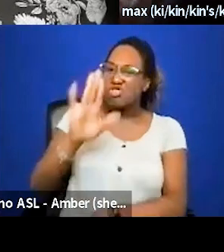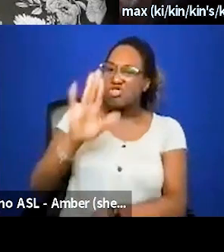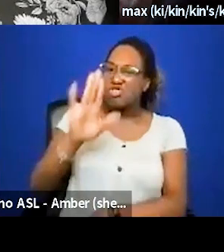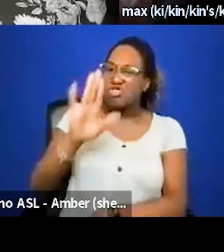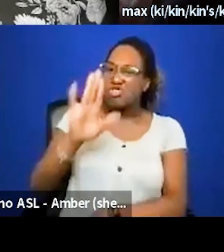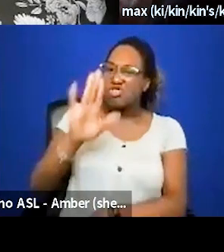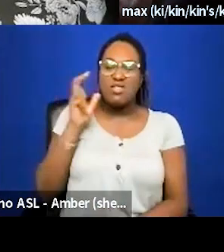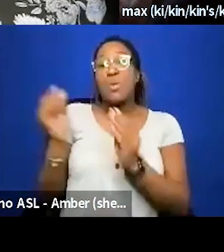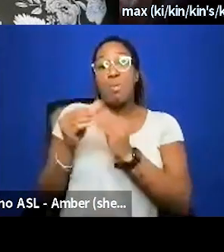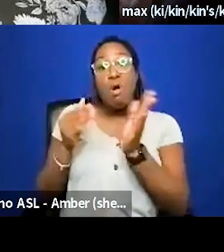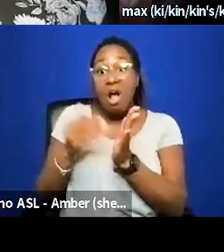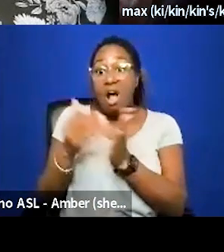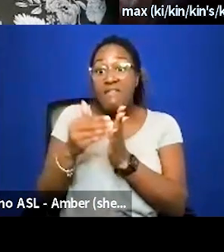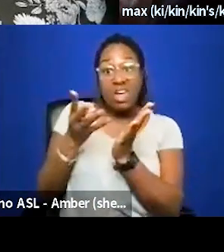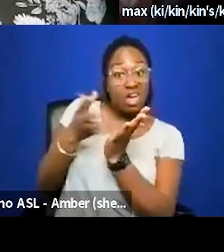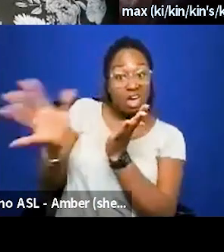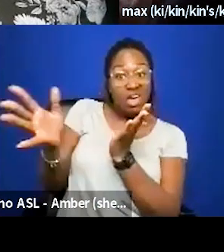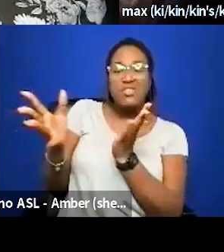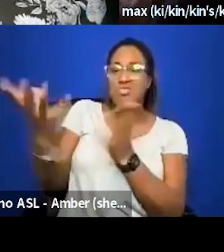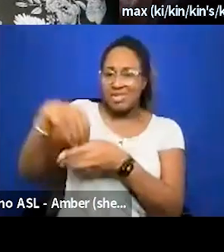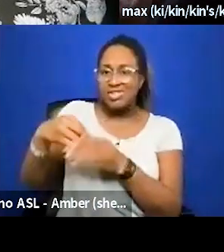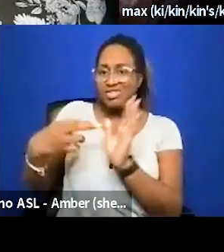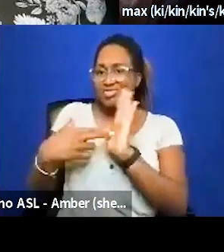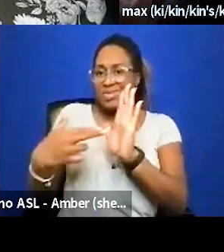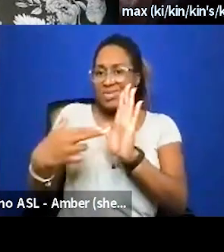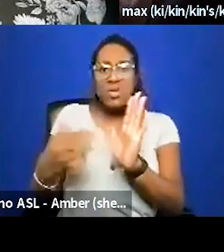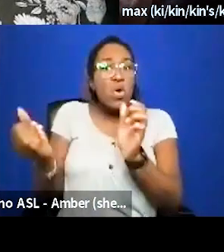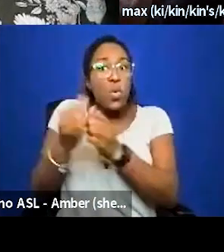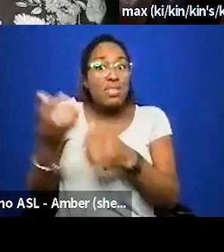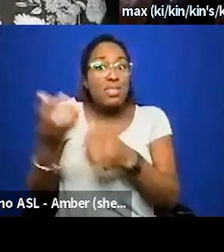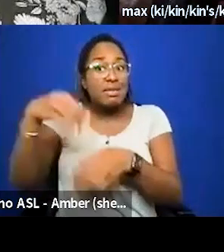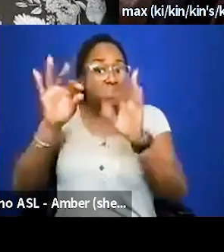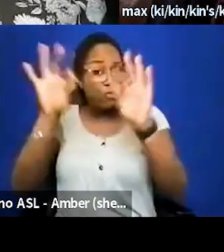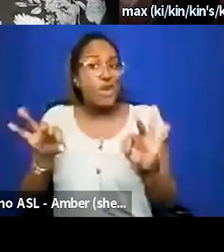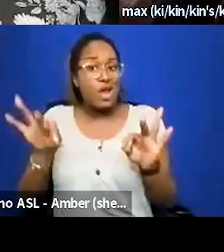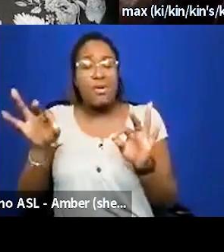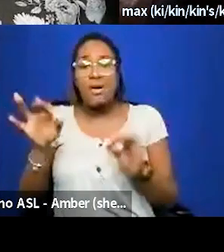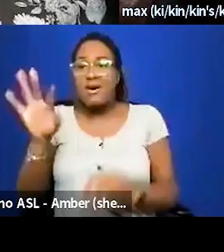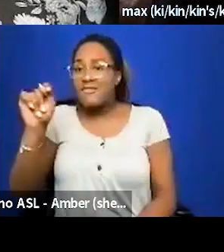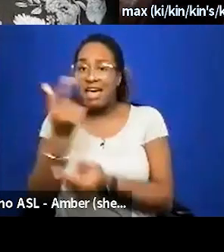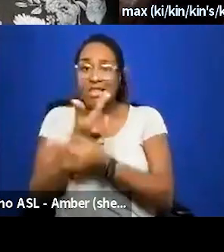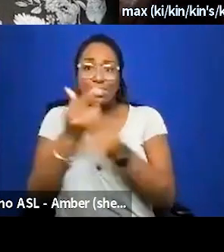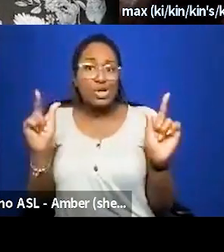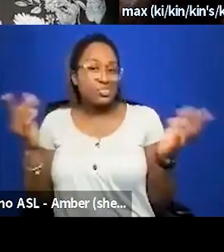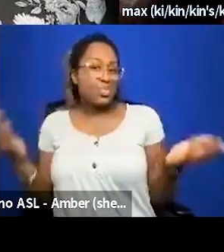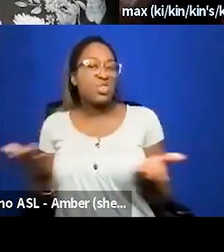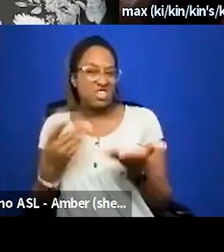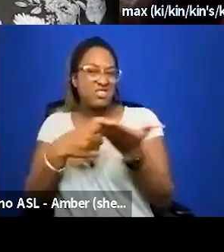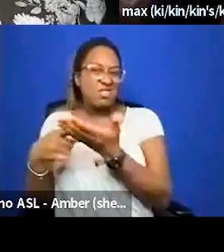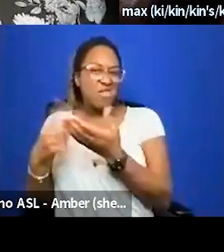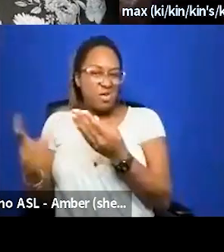more often excluded from participation and representation even within the framework of fat liberation which is part of what we're here to talk about today